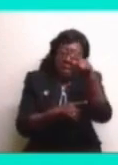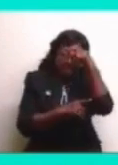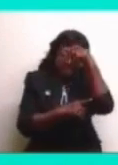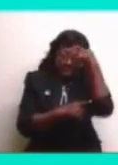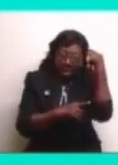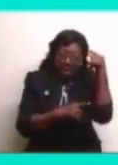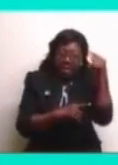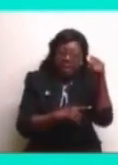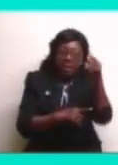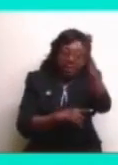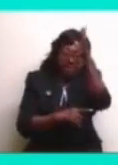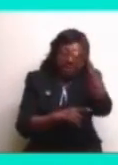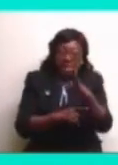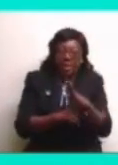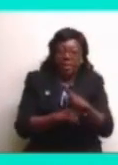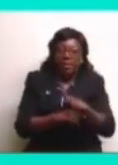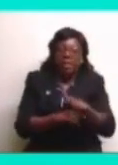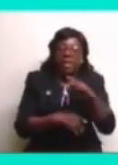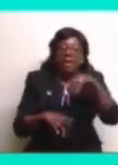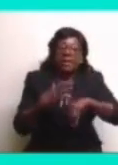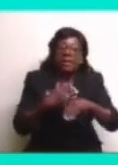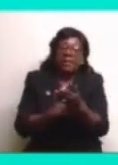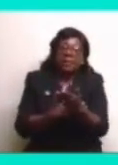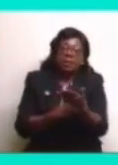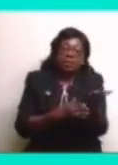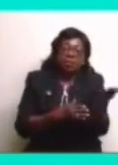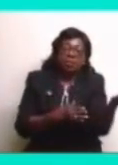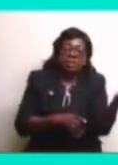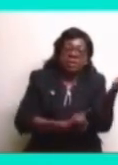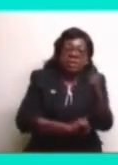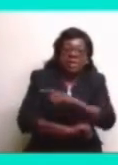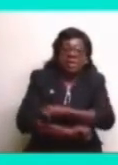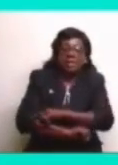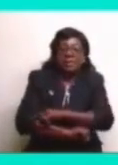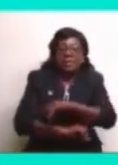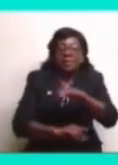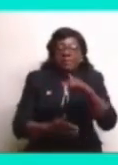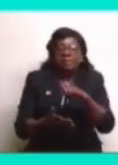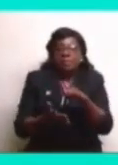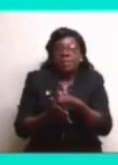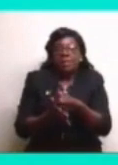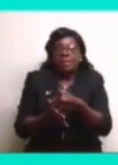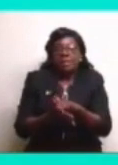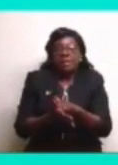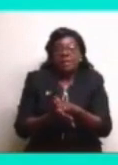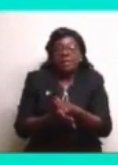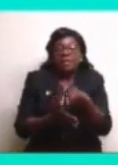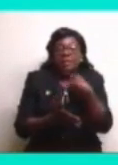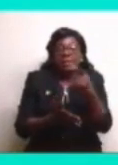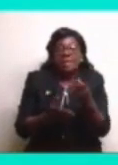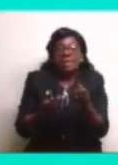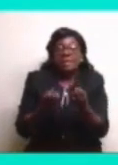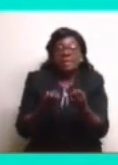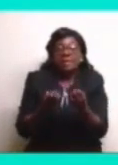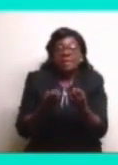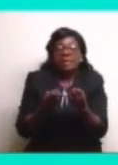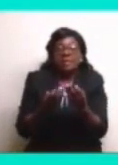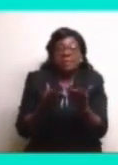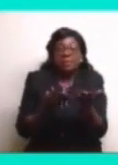And, you know, in these days, in those days, that, as Arthur Folks was saying, that says something.